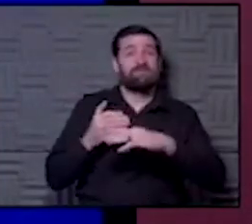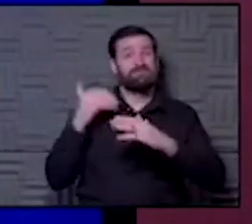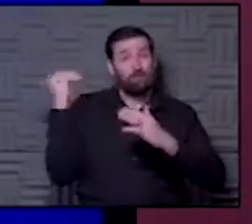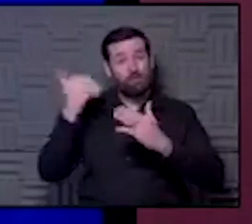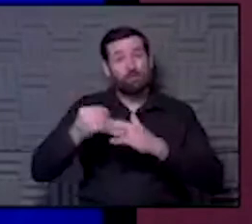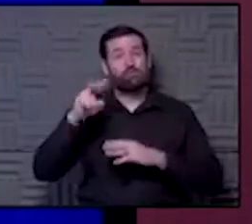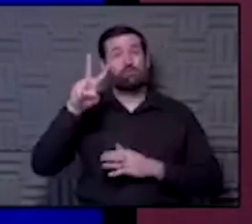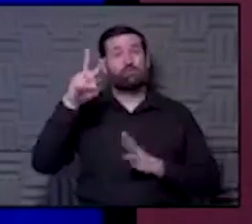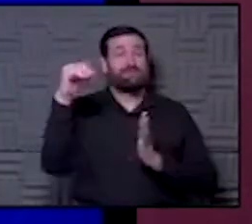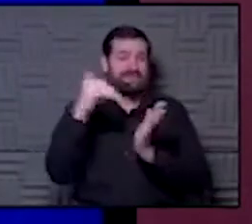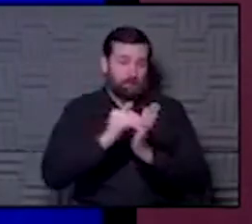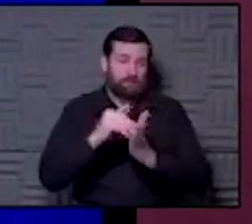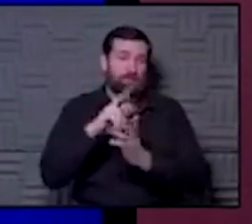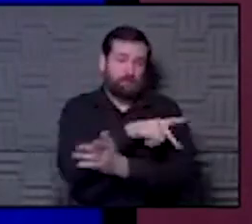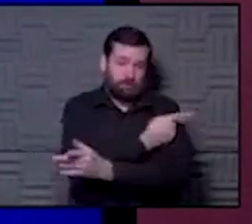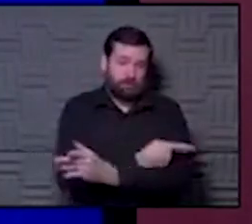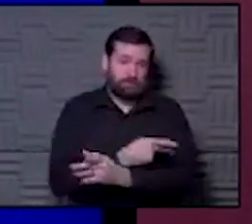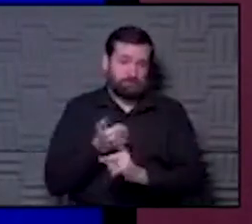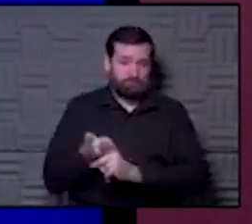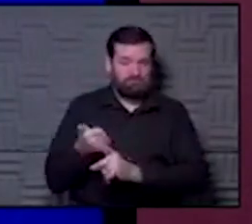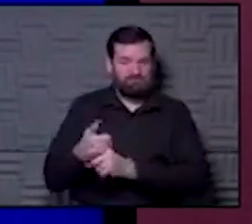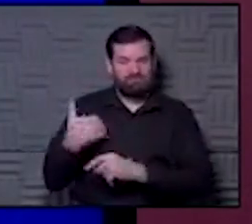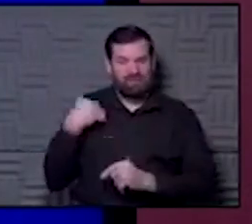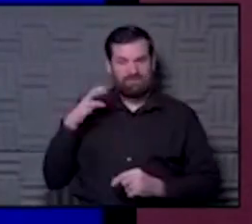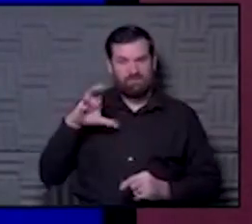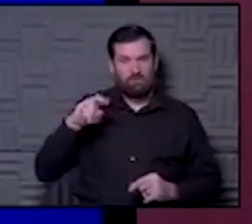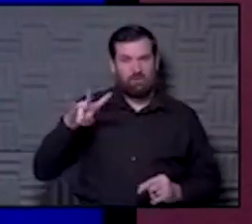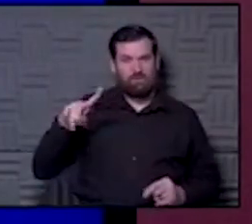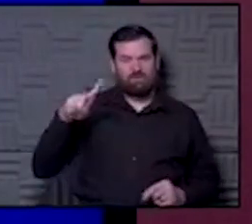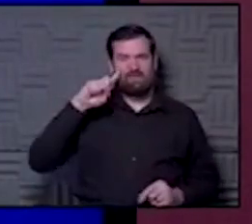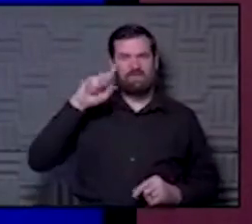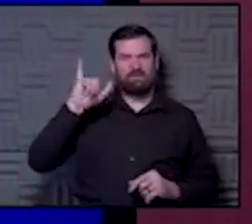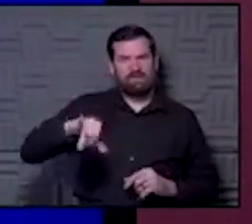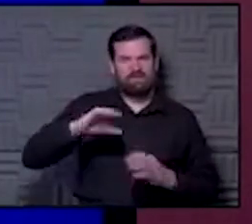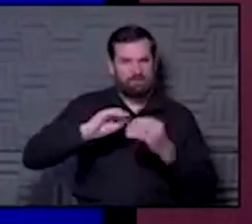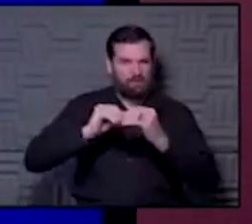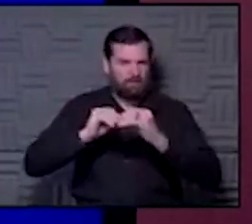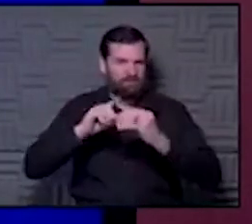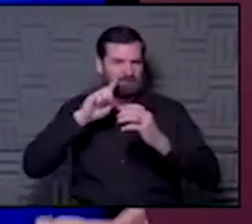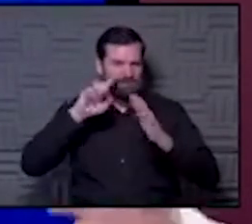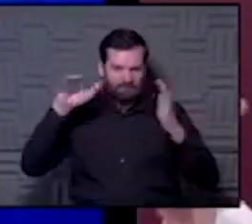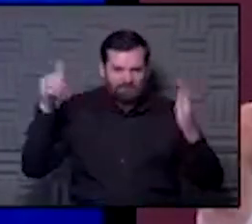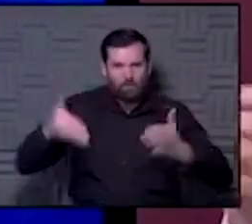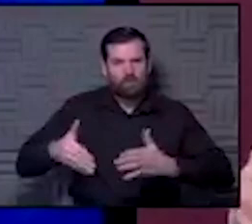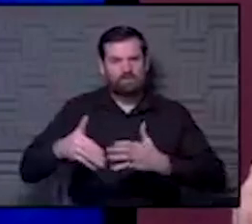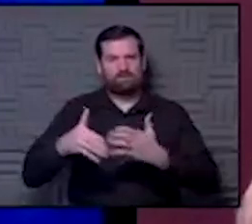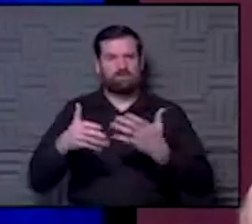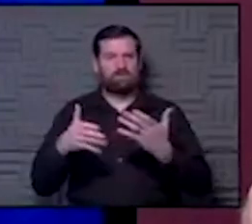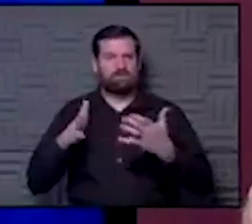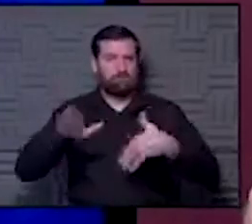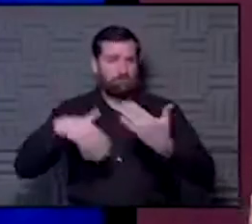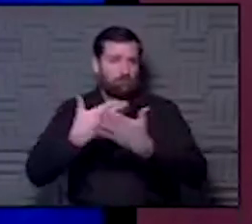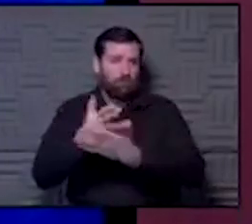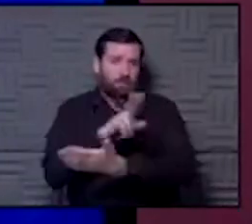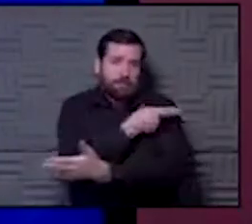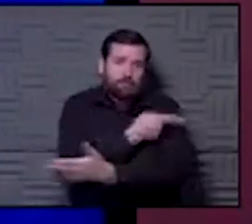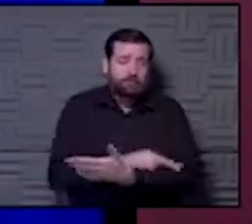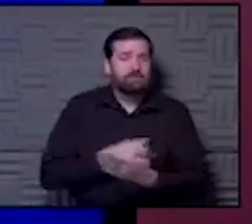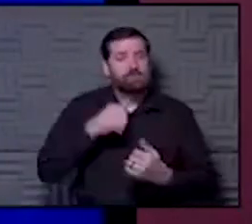patients now with COVID. So when you think about that number, and you think about the focus and the concentration of all those patients,